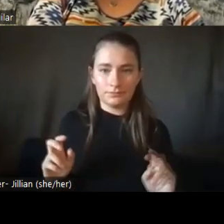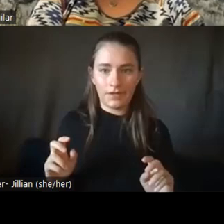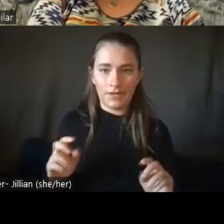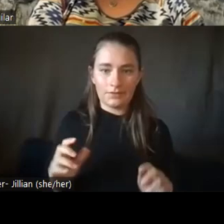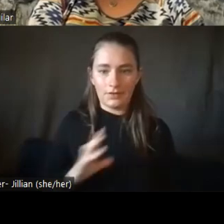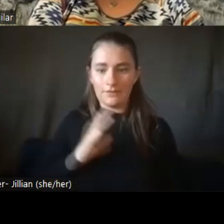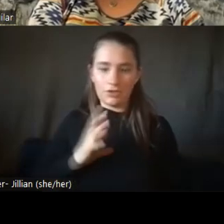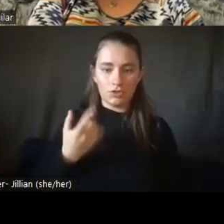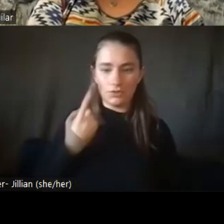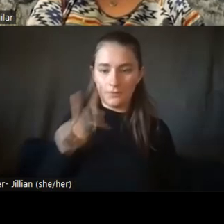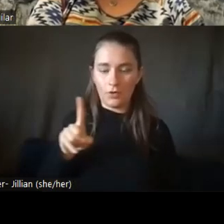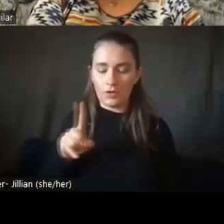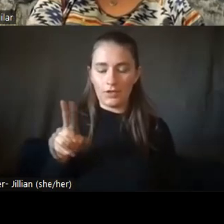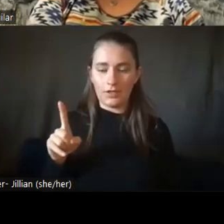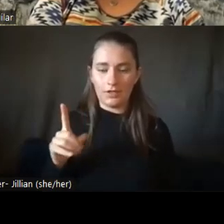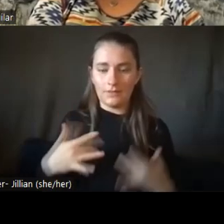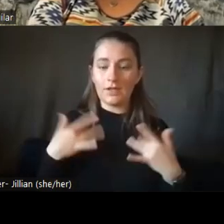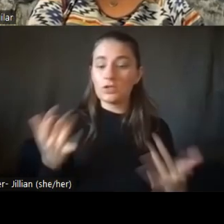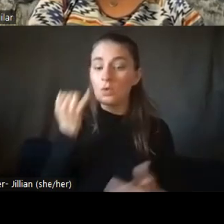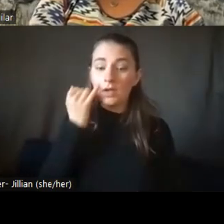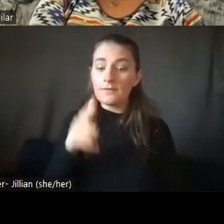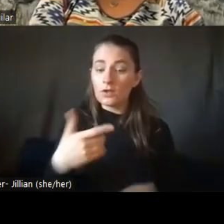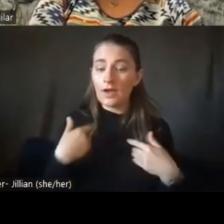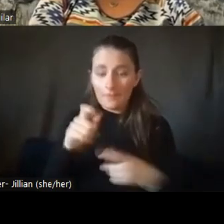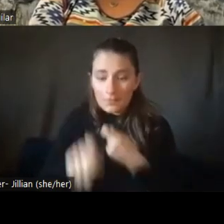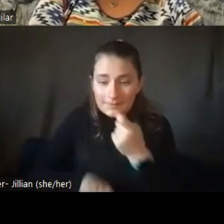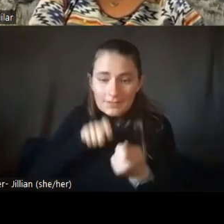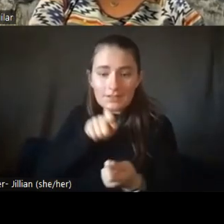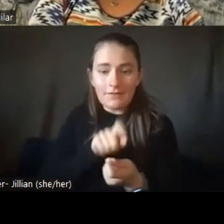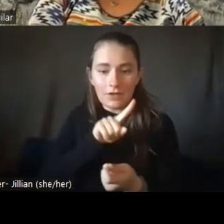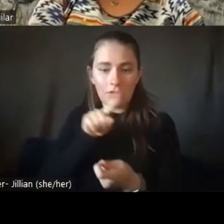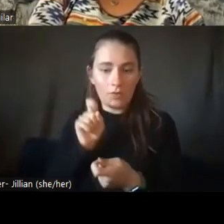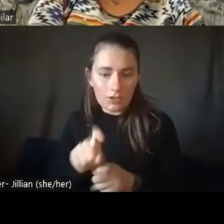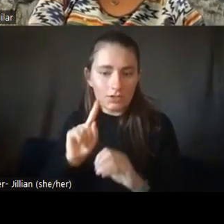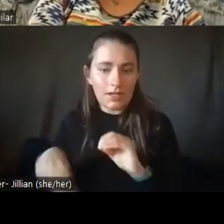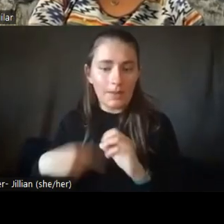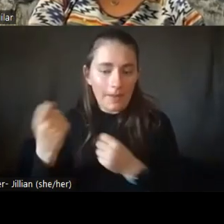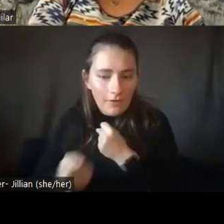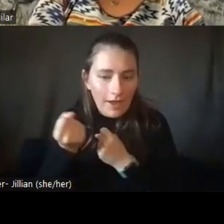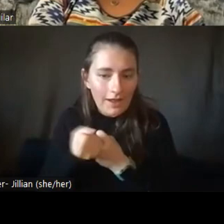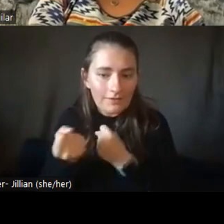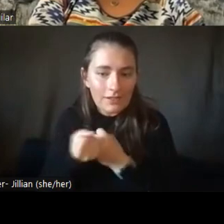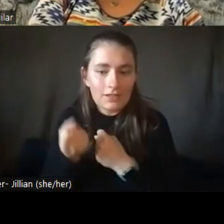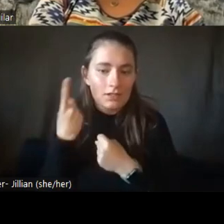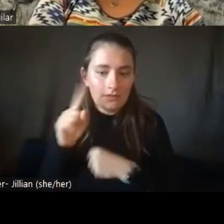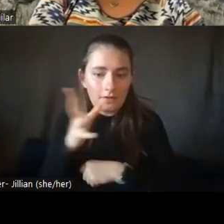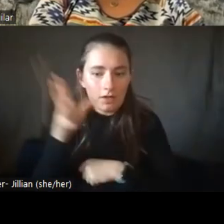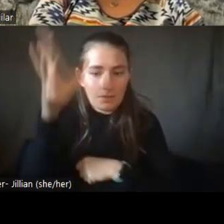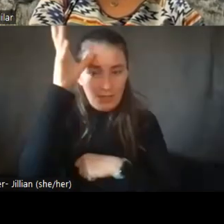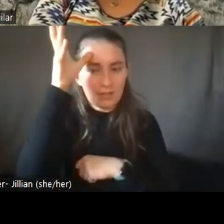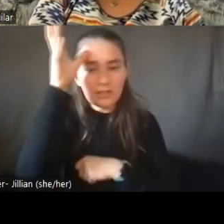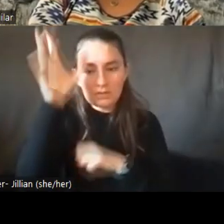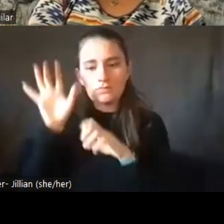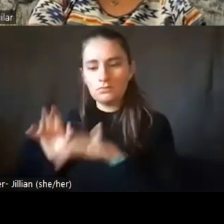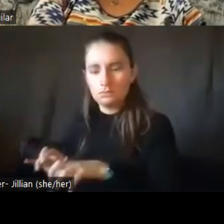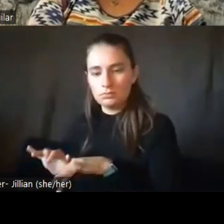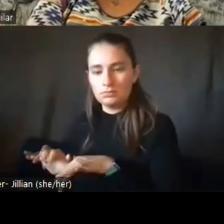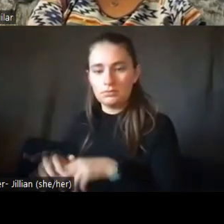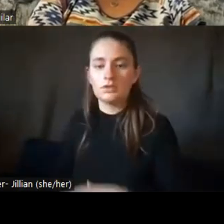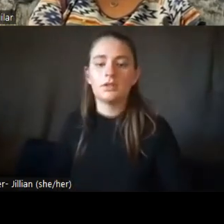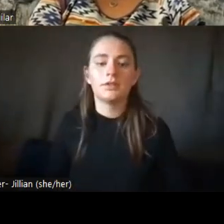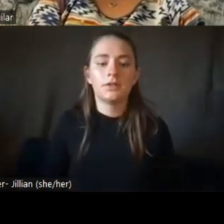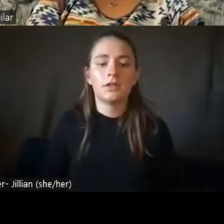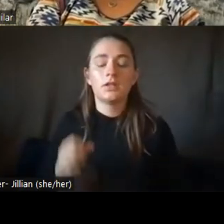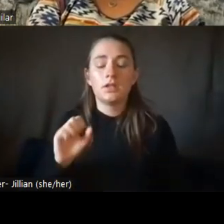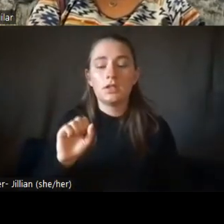questions, please feel free to answer them about the world of advocacy from the lens of a parent. And with that, Sean, you have the floor.